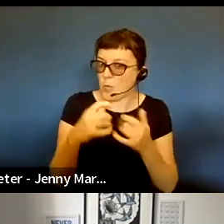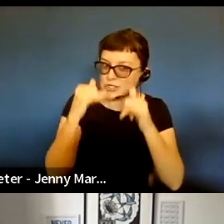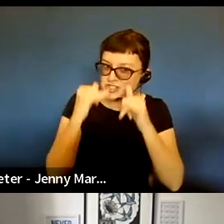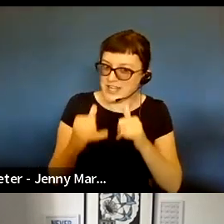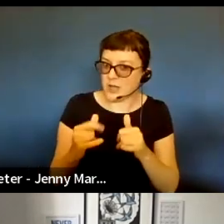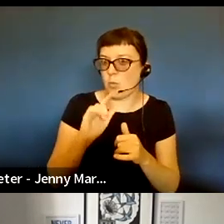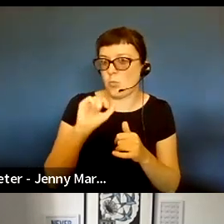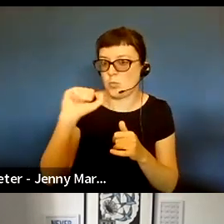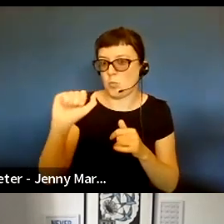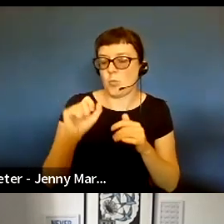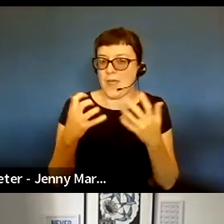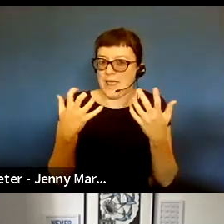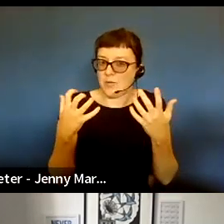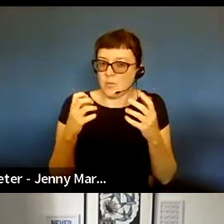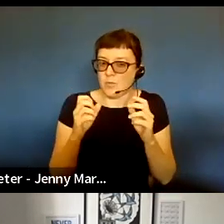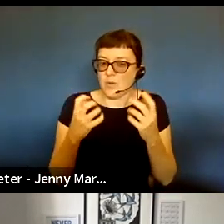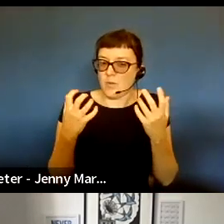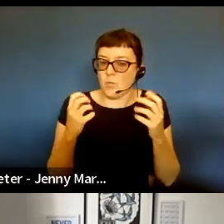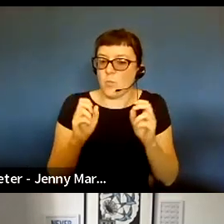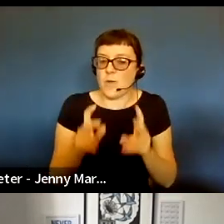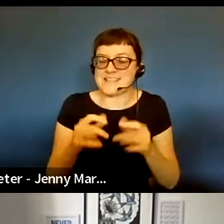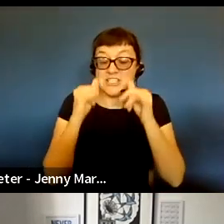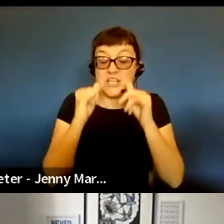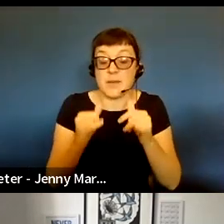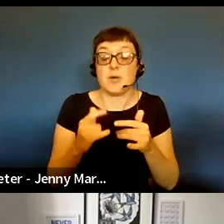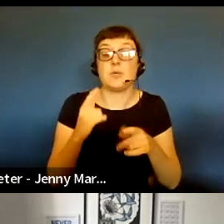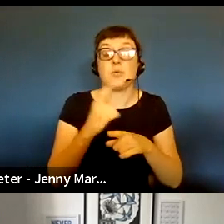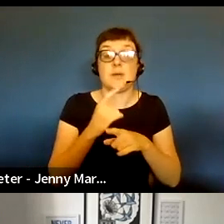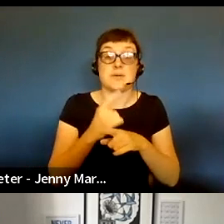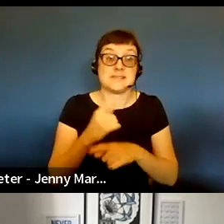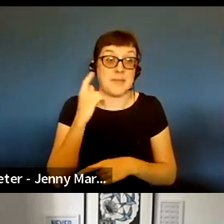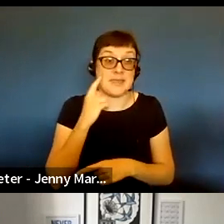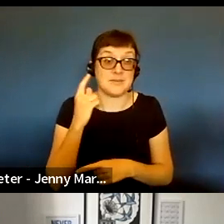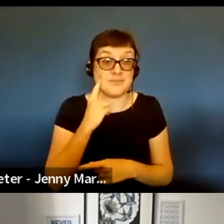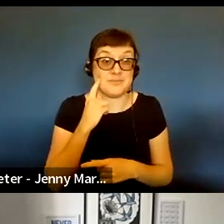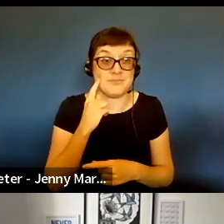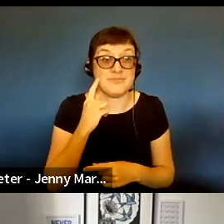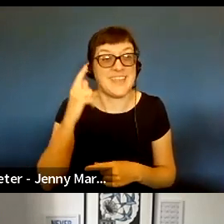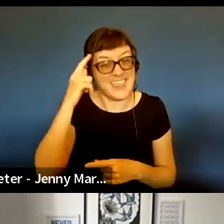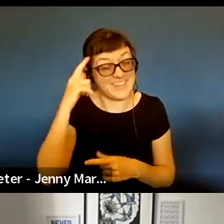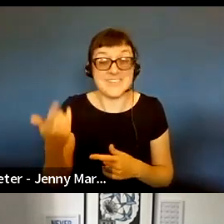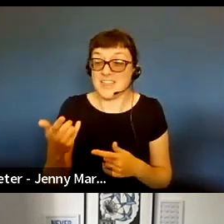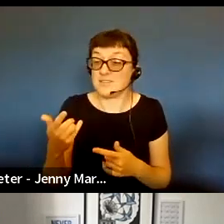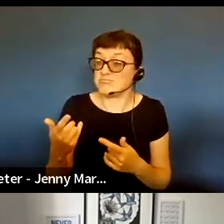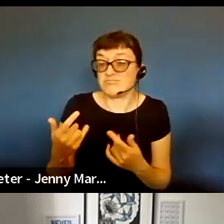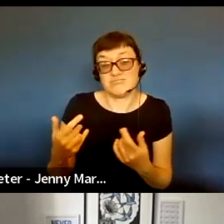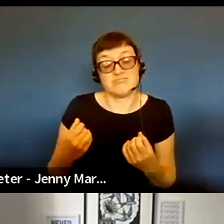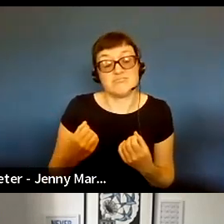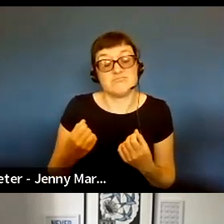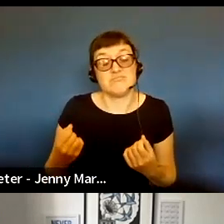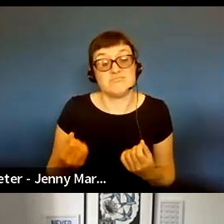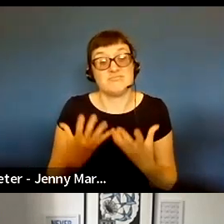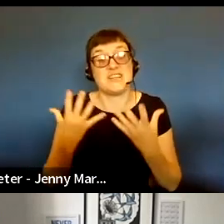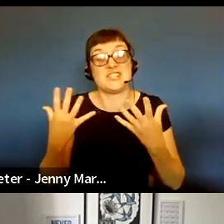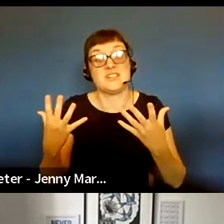be around that. But in terms of that simplicity, I think I think it's felt really refreshing. And I think that